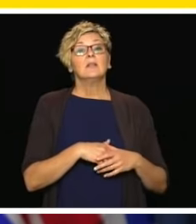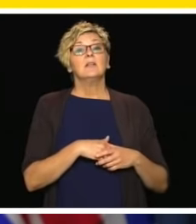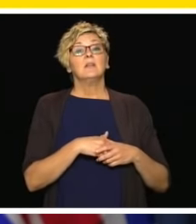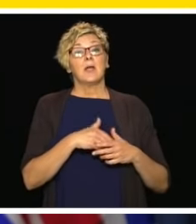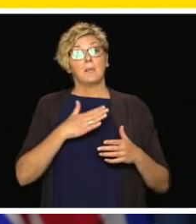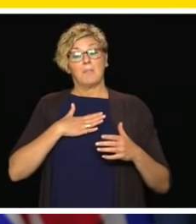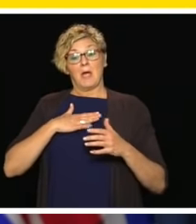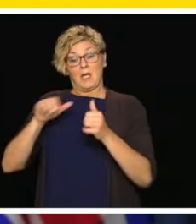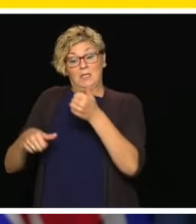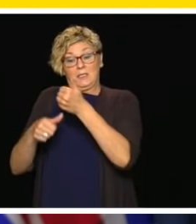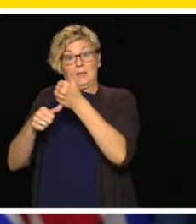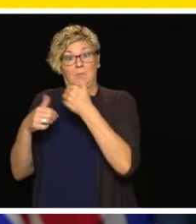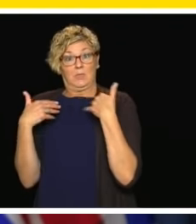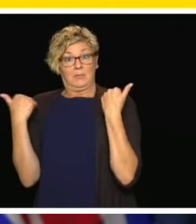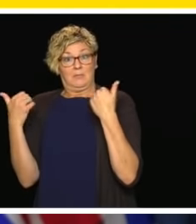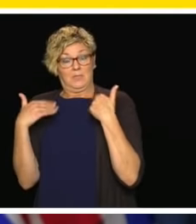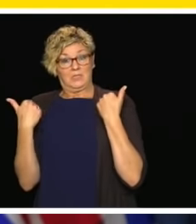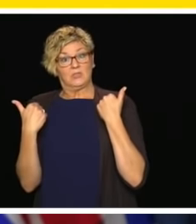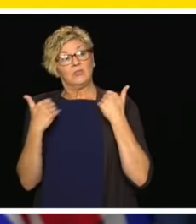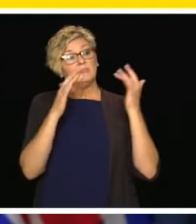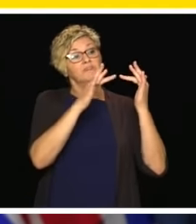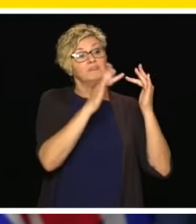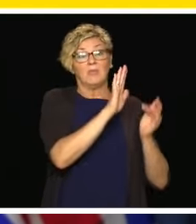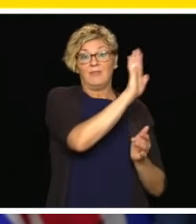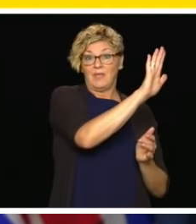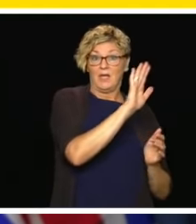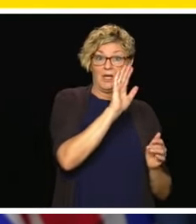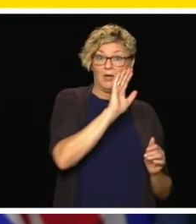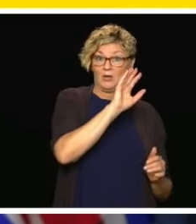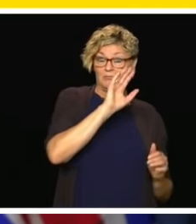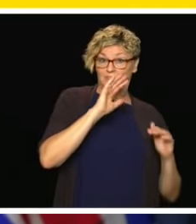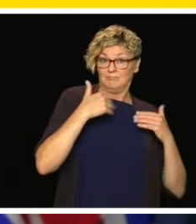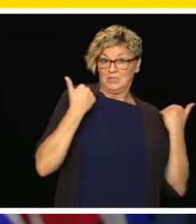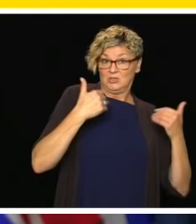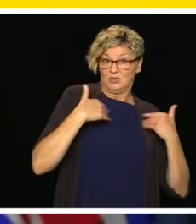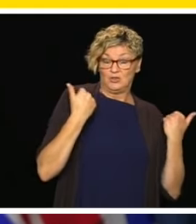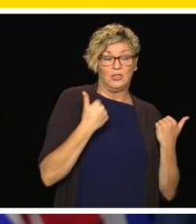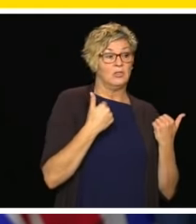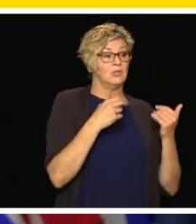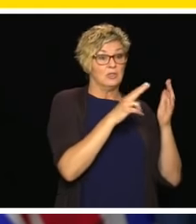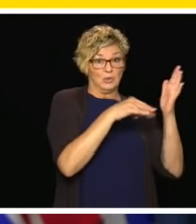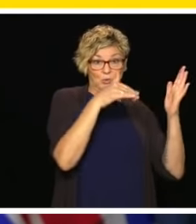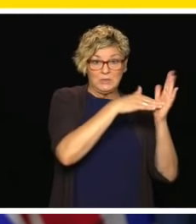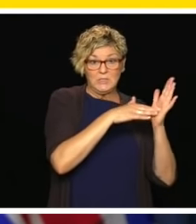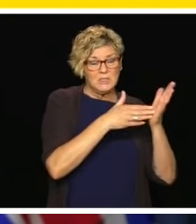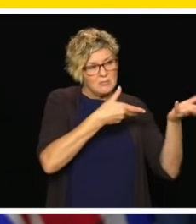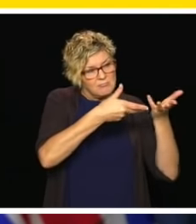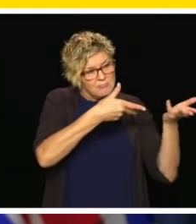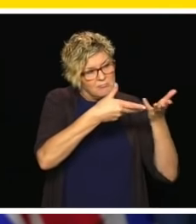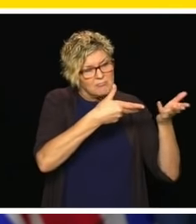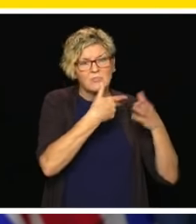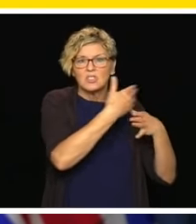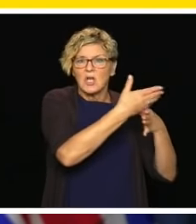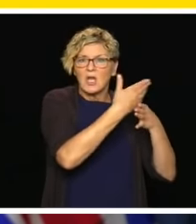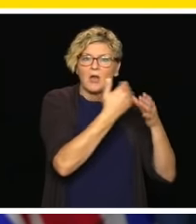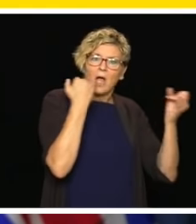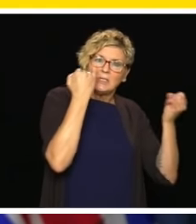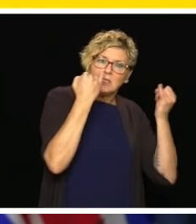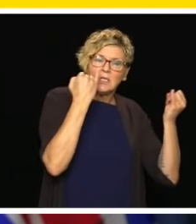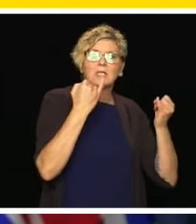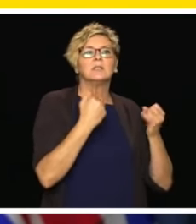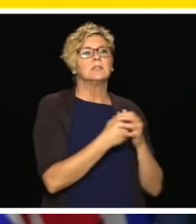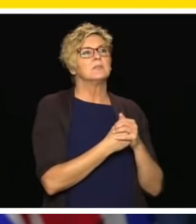close contact. My deputy minister has been in contact with his counterpart in that jurisdiction.